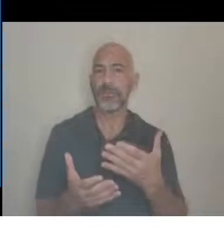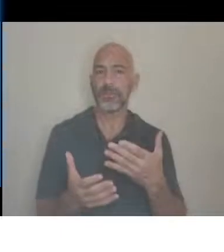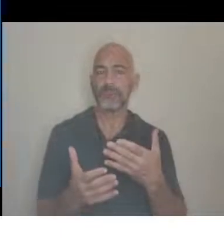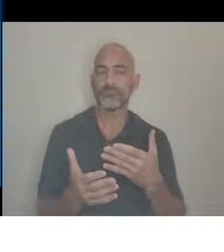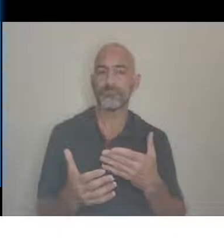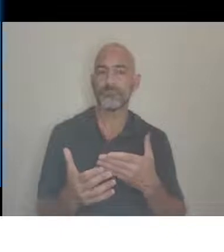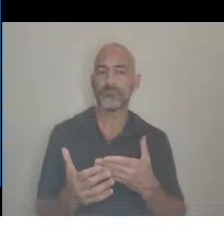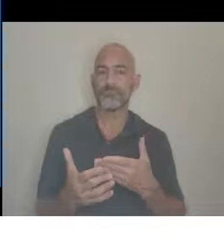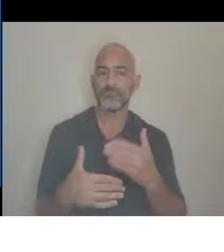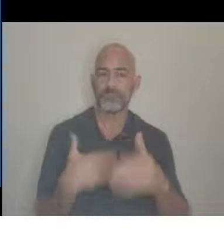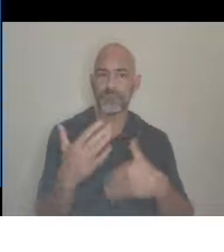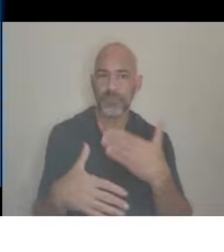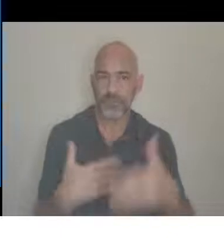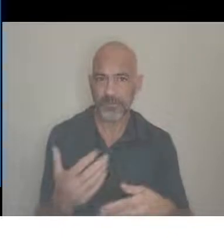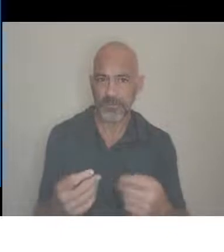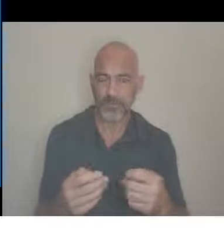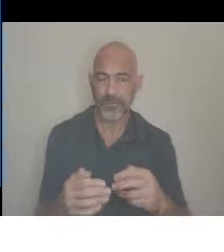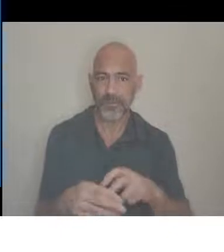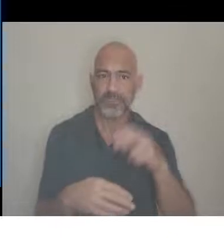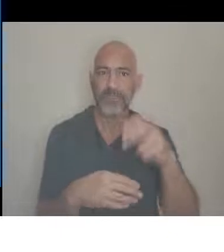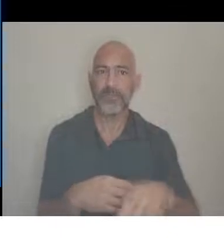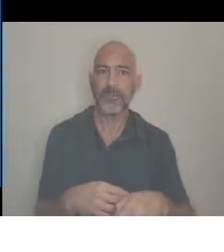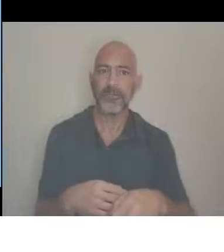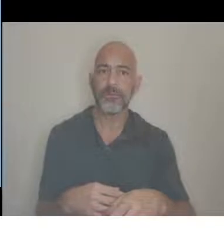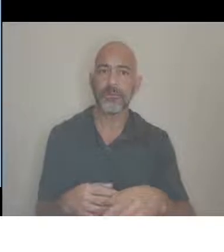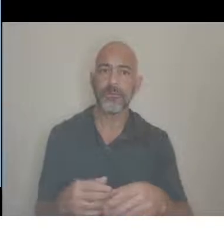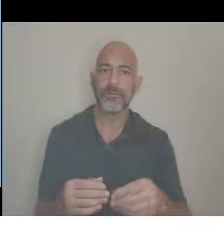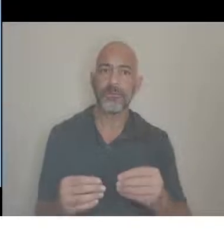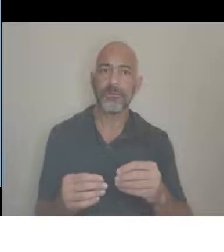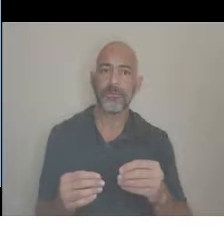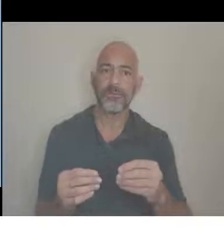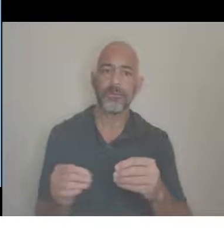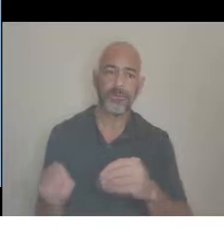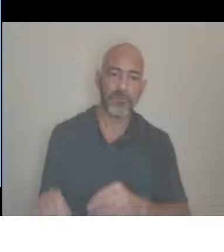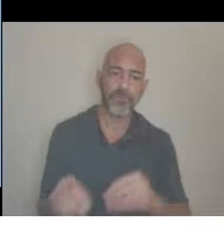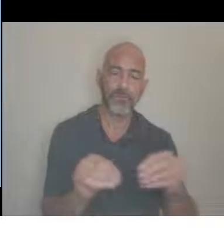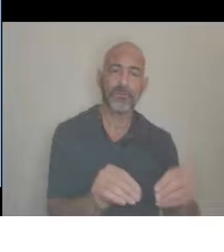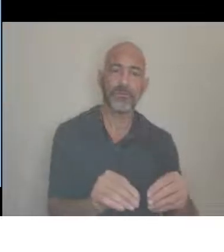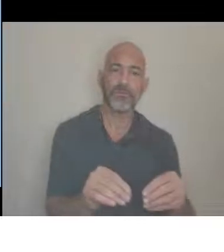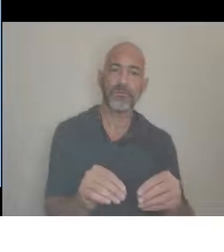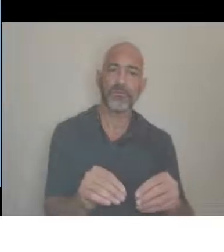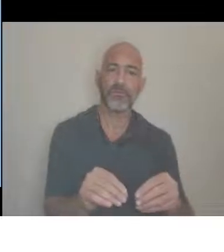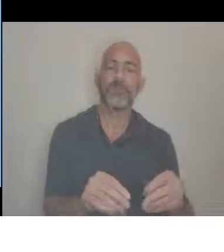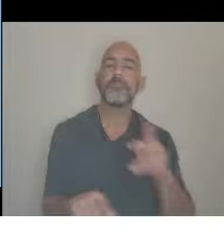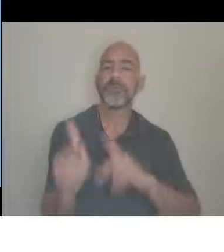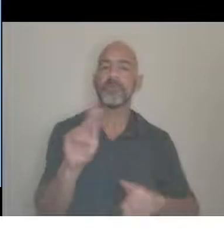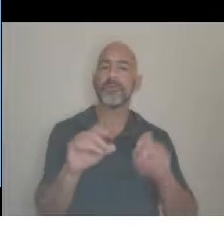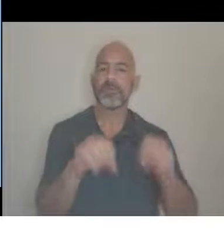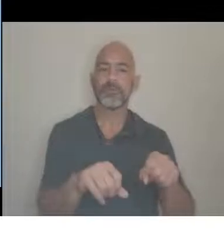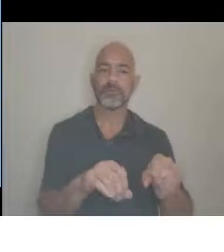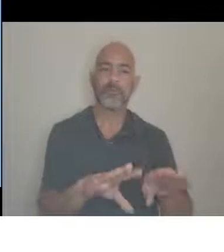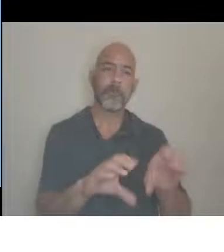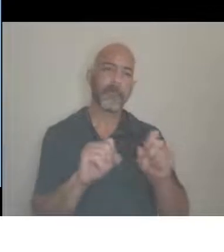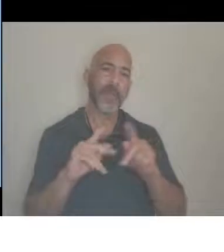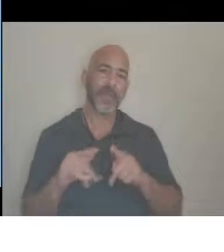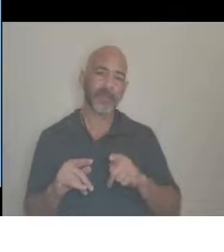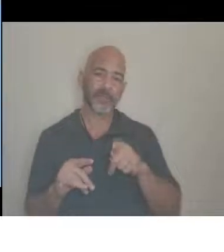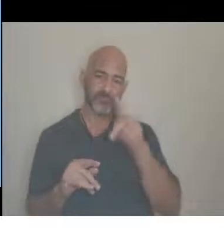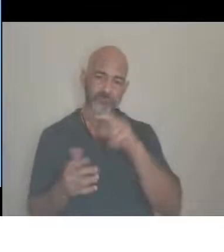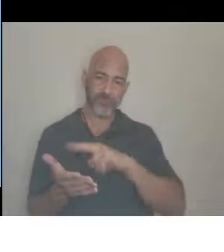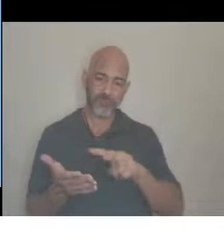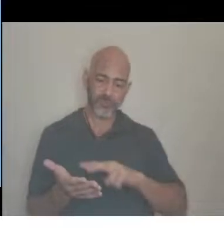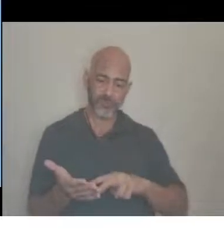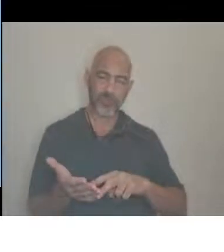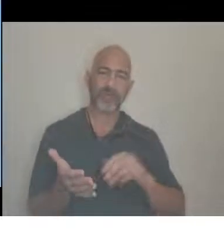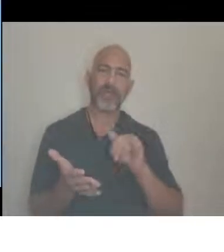and skip over them, just go on, people can go back and do this. It's, basically just giving some,